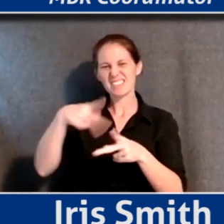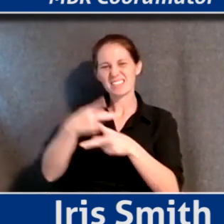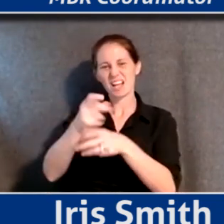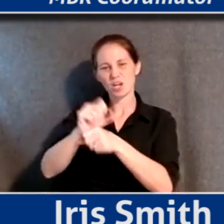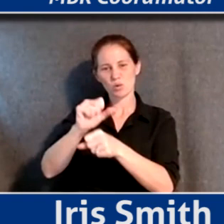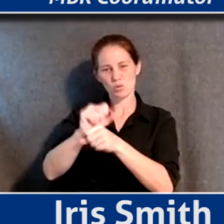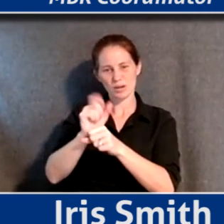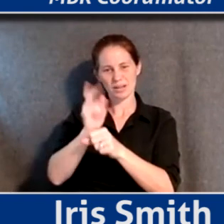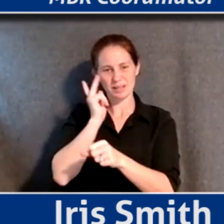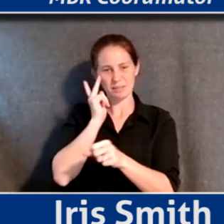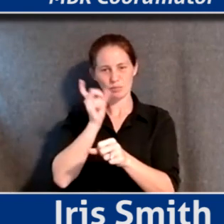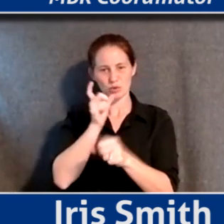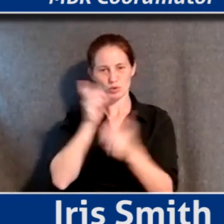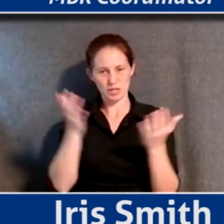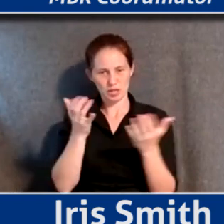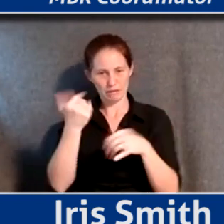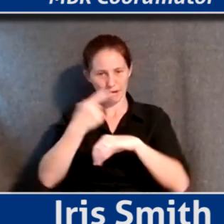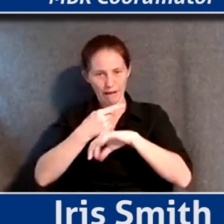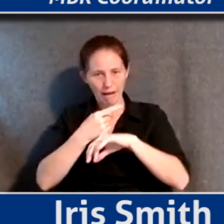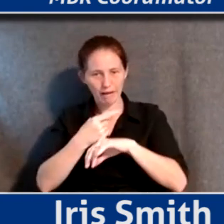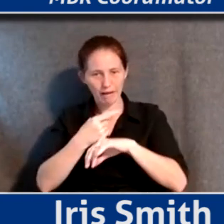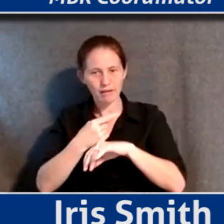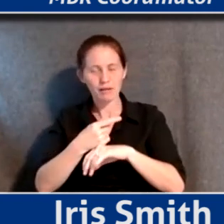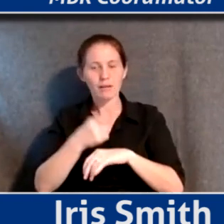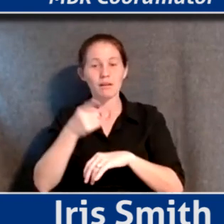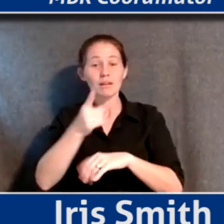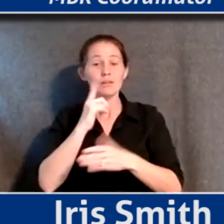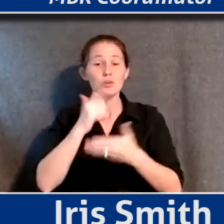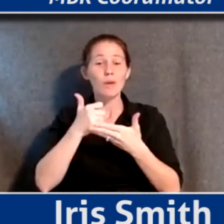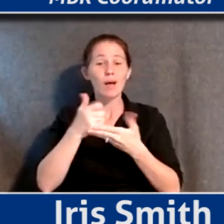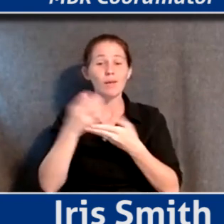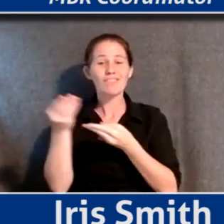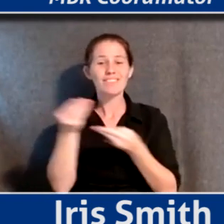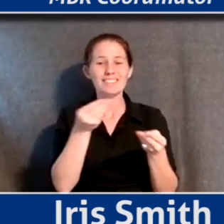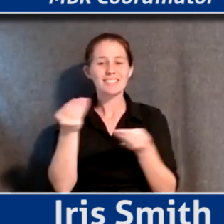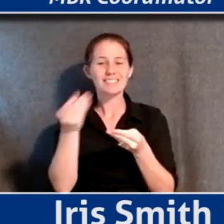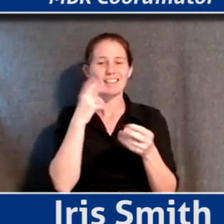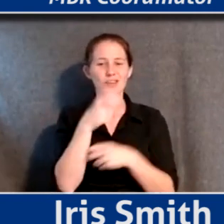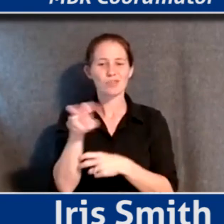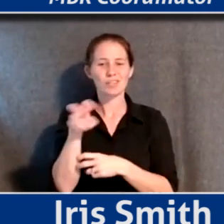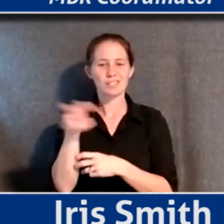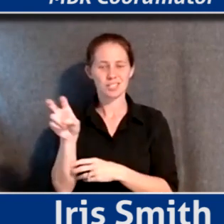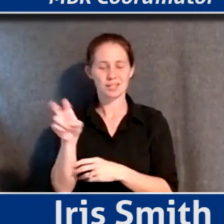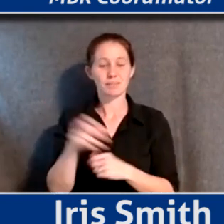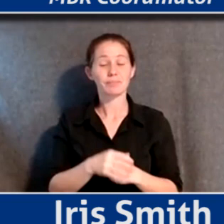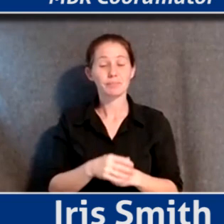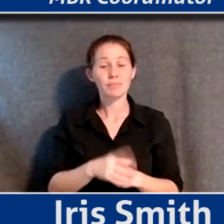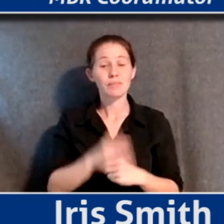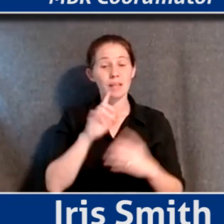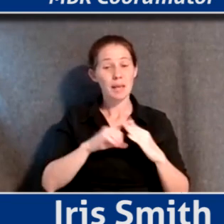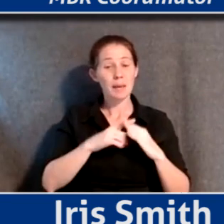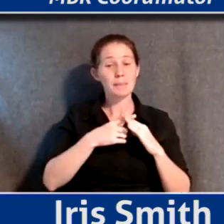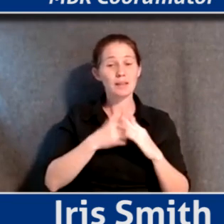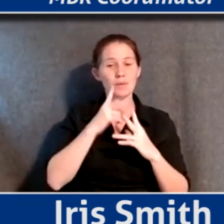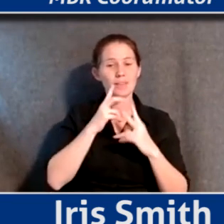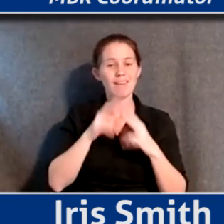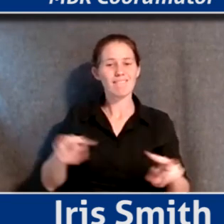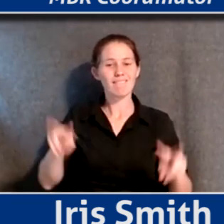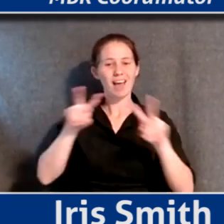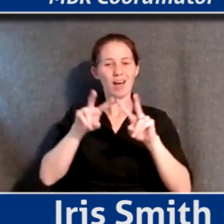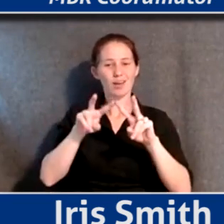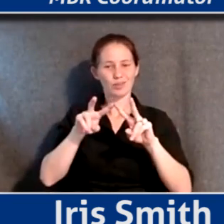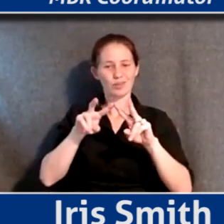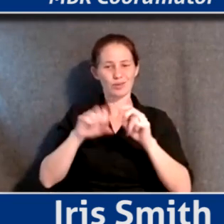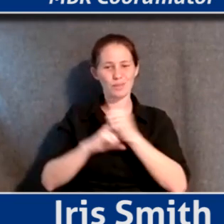the screen, to help facilitate that transition. It begins with a value base. We're not